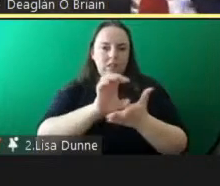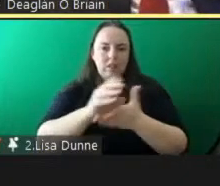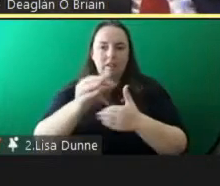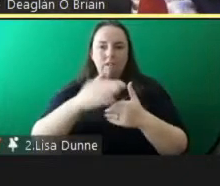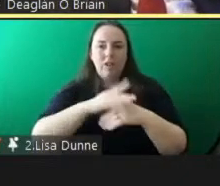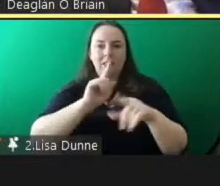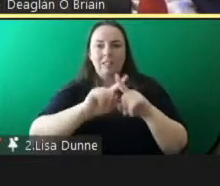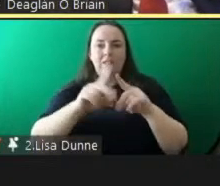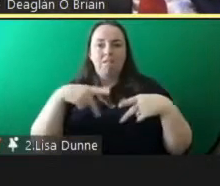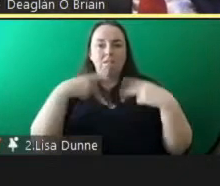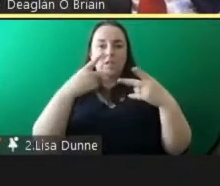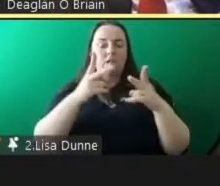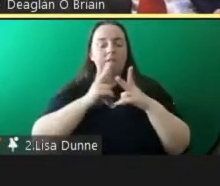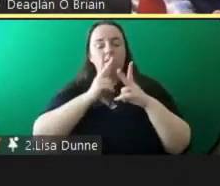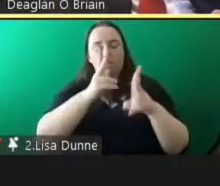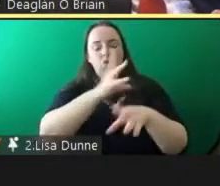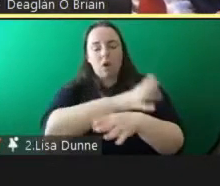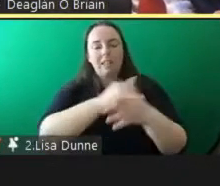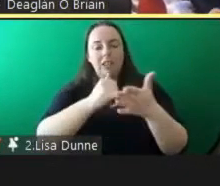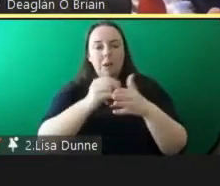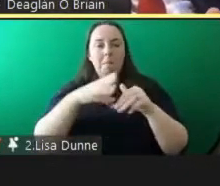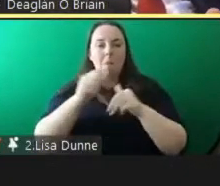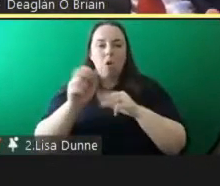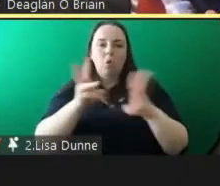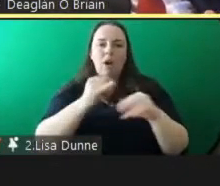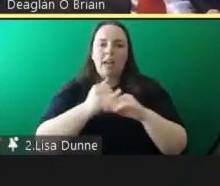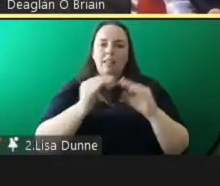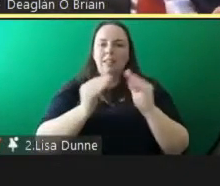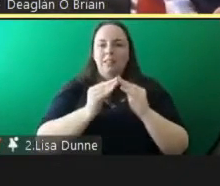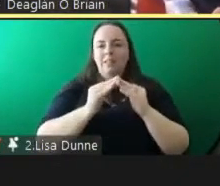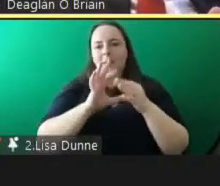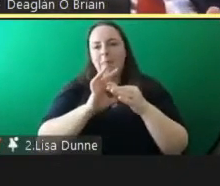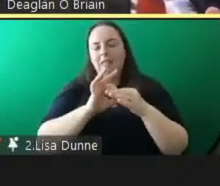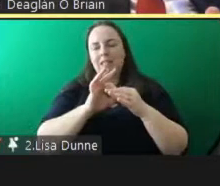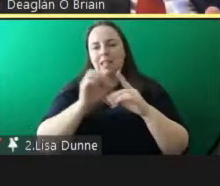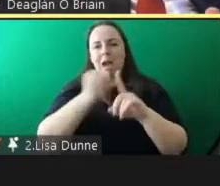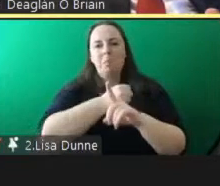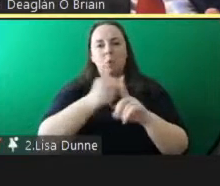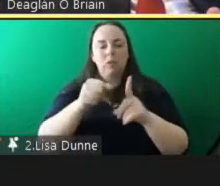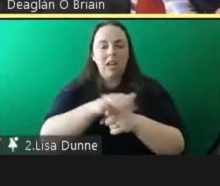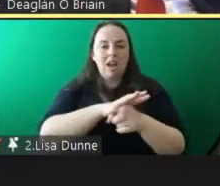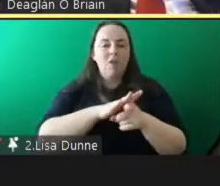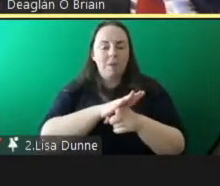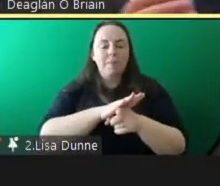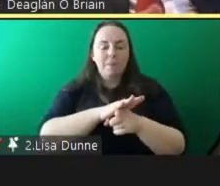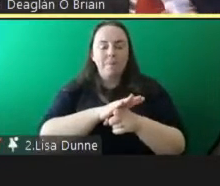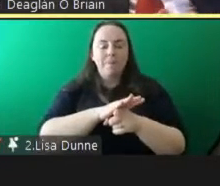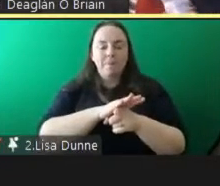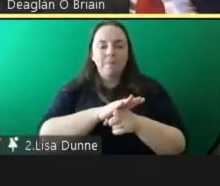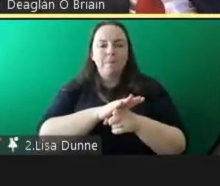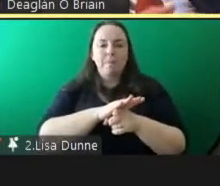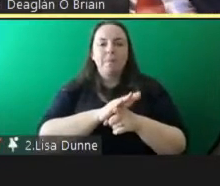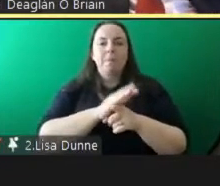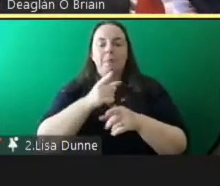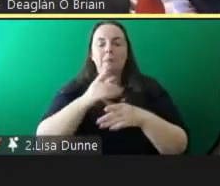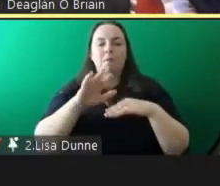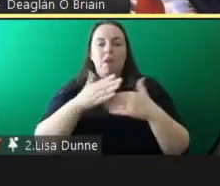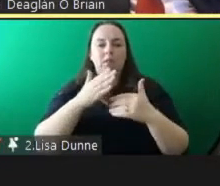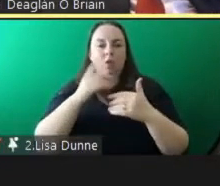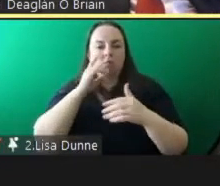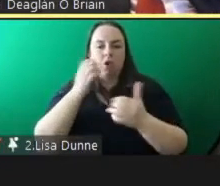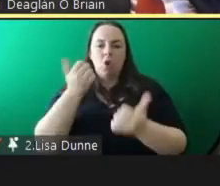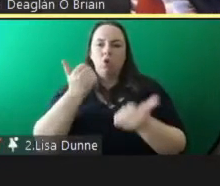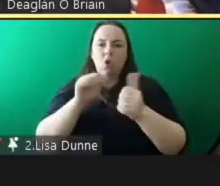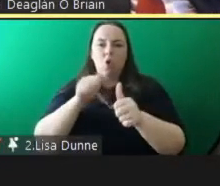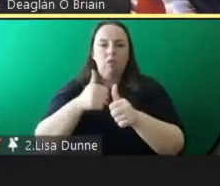most working in the domestic abuse area to provide court accompaniment and other support